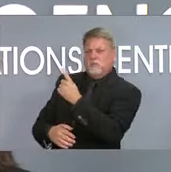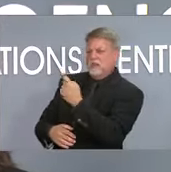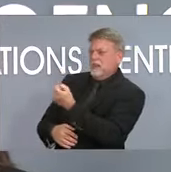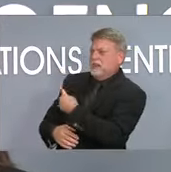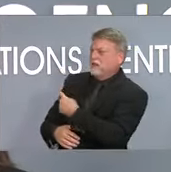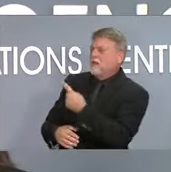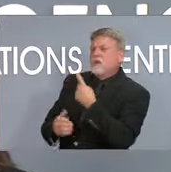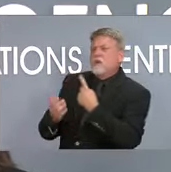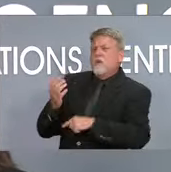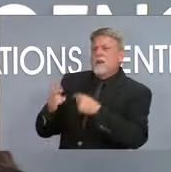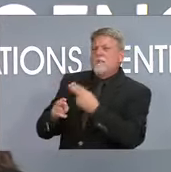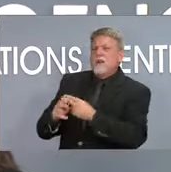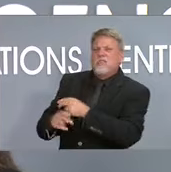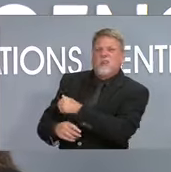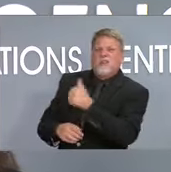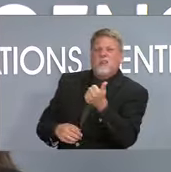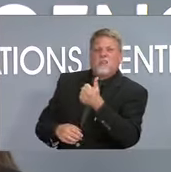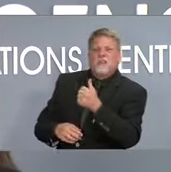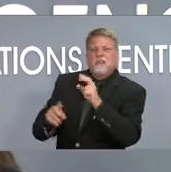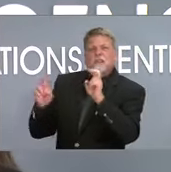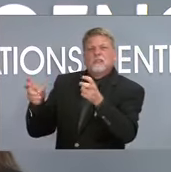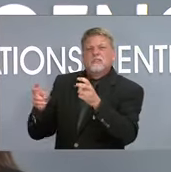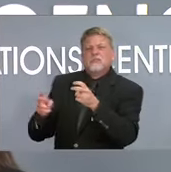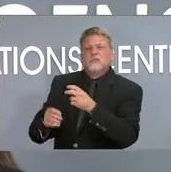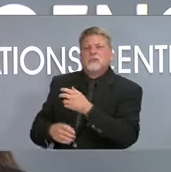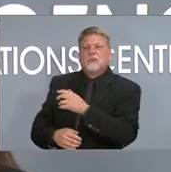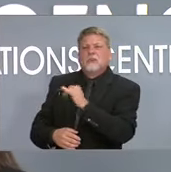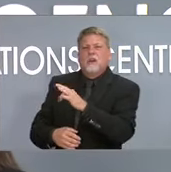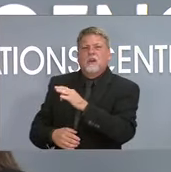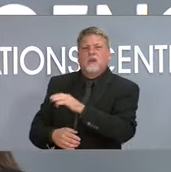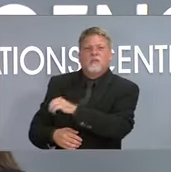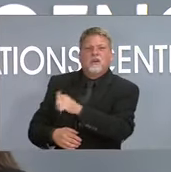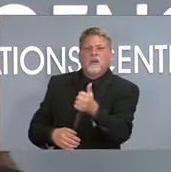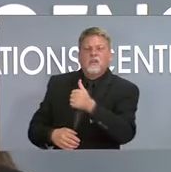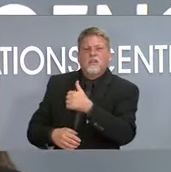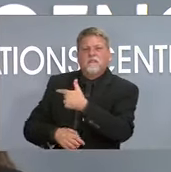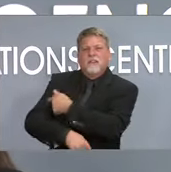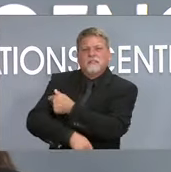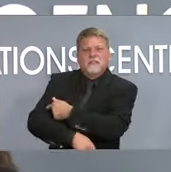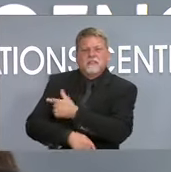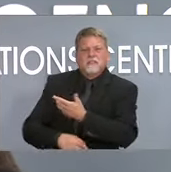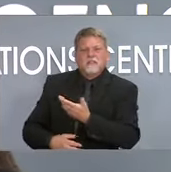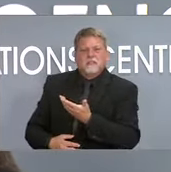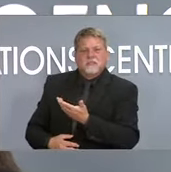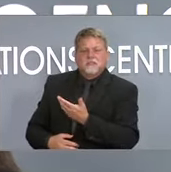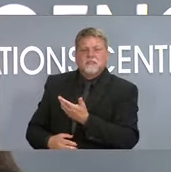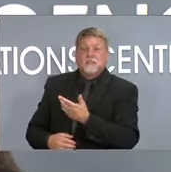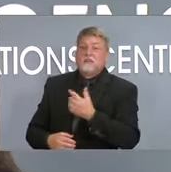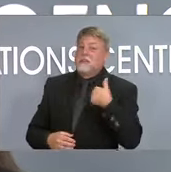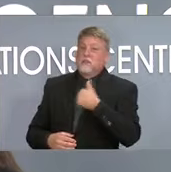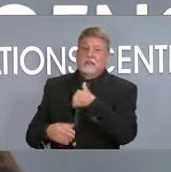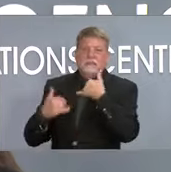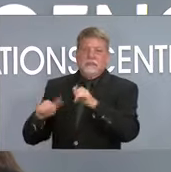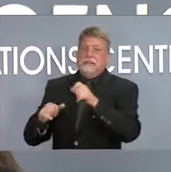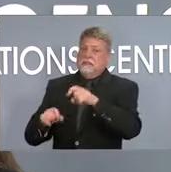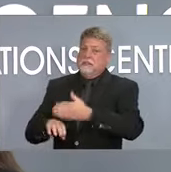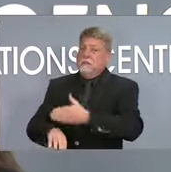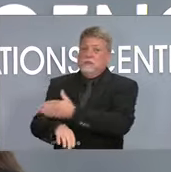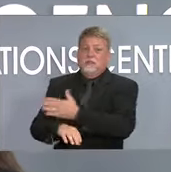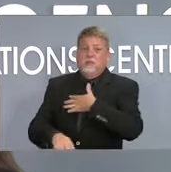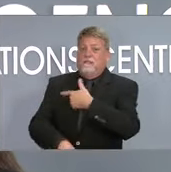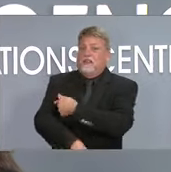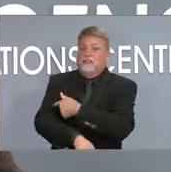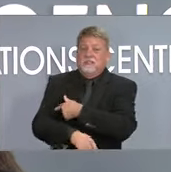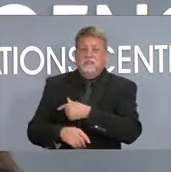low-hanging vaccine fruit? You know, certainly short of redoing an entire ventilation system. Yeah, we have work to do on vaccines. And I think that's why the governor